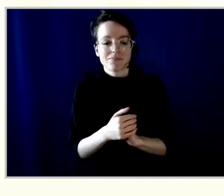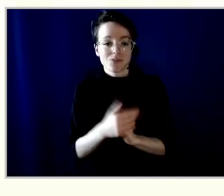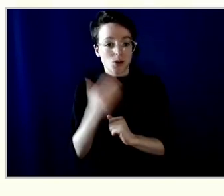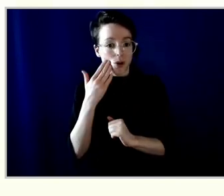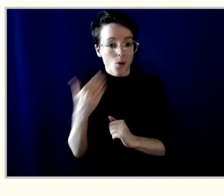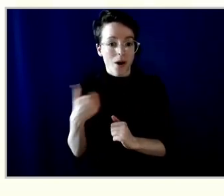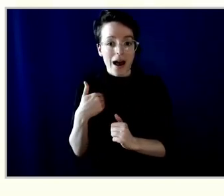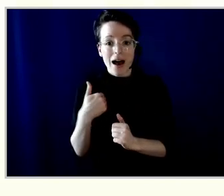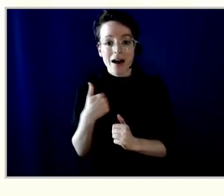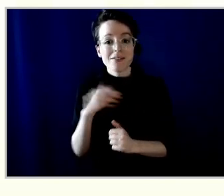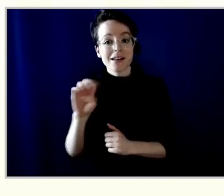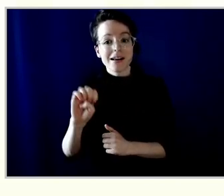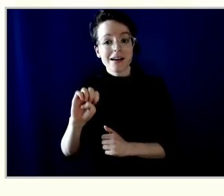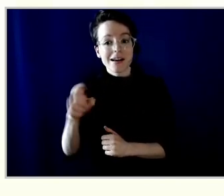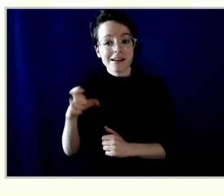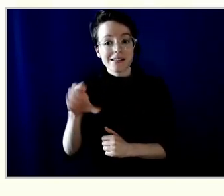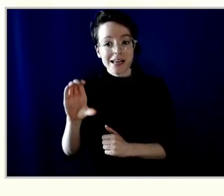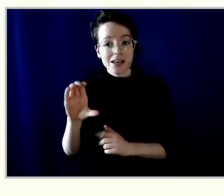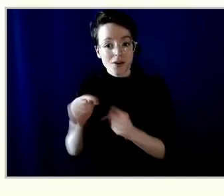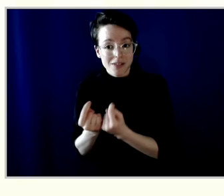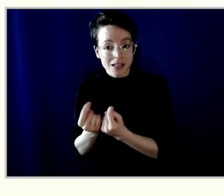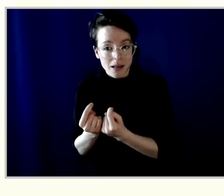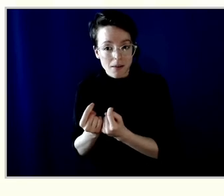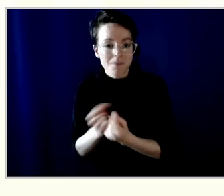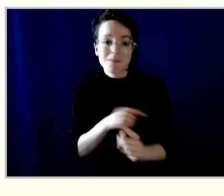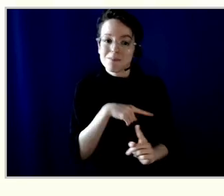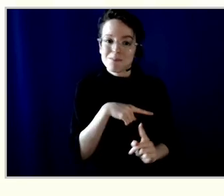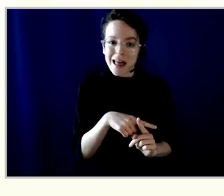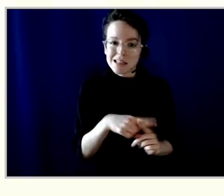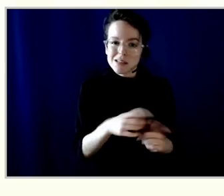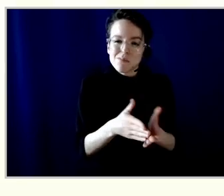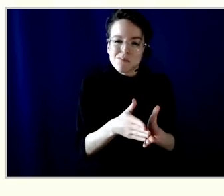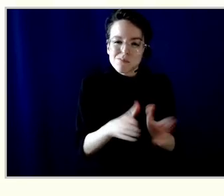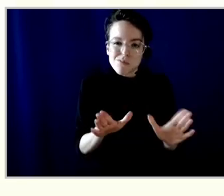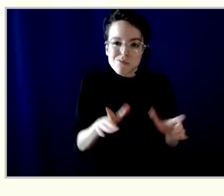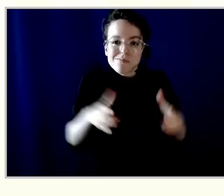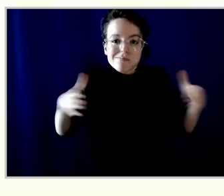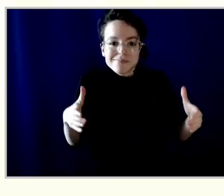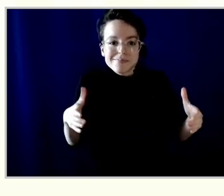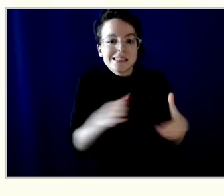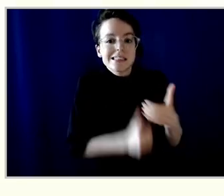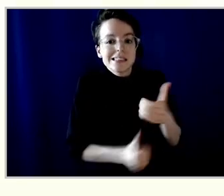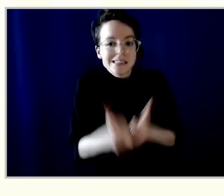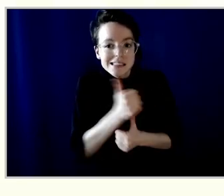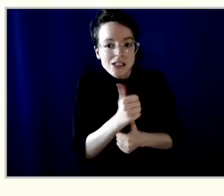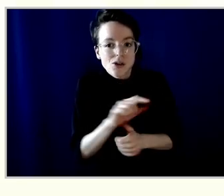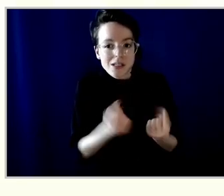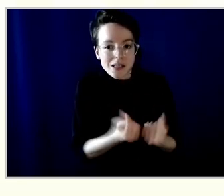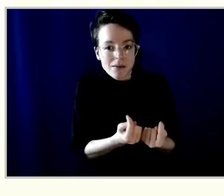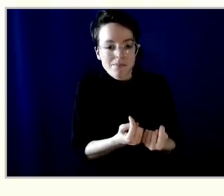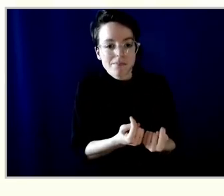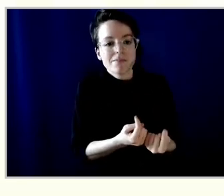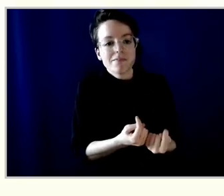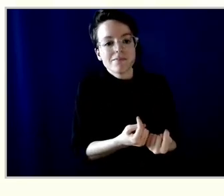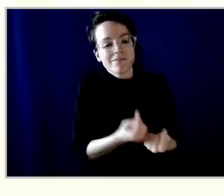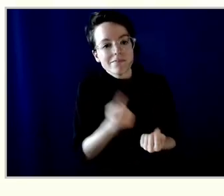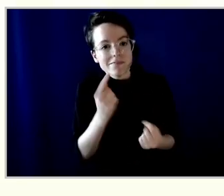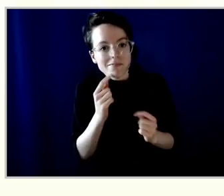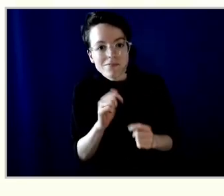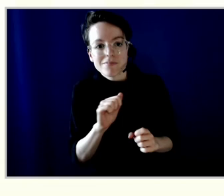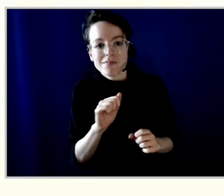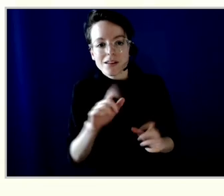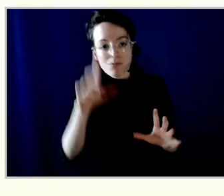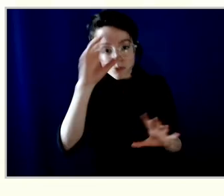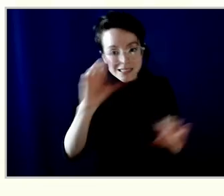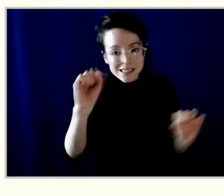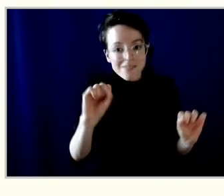leadership team that we include as our directors of vice presidents and then the executive team as well. And so we have working